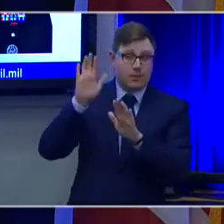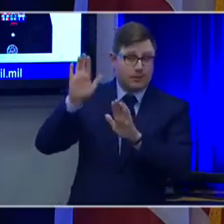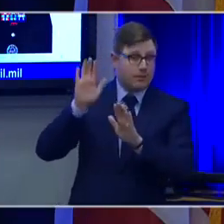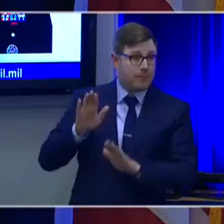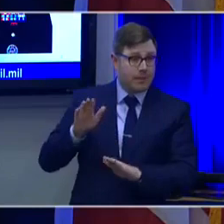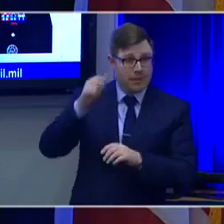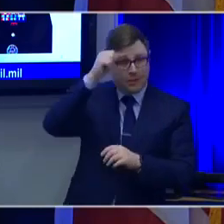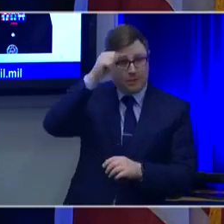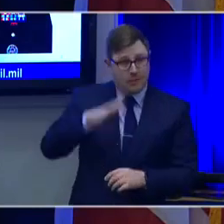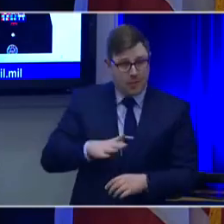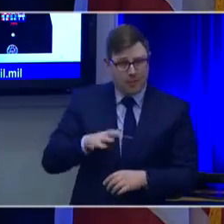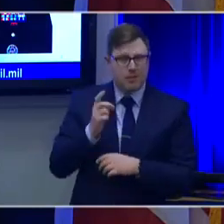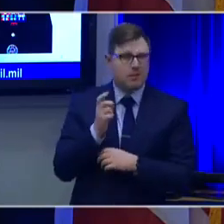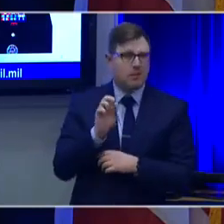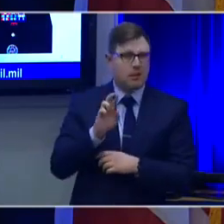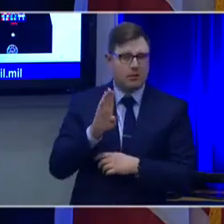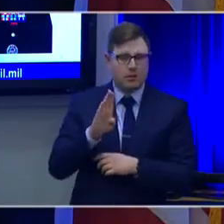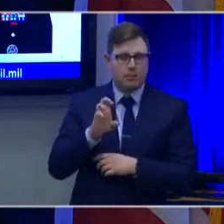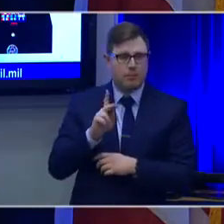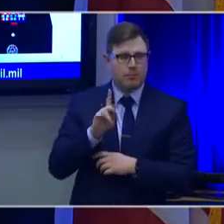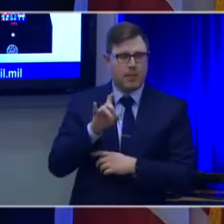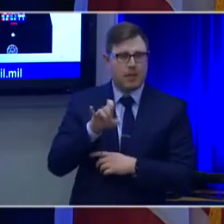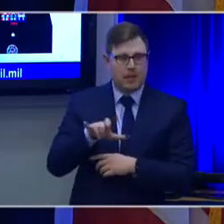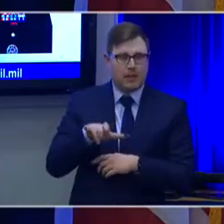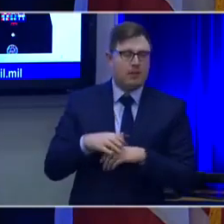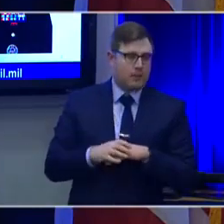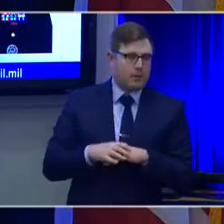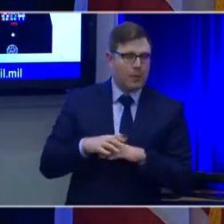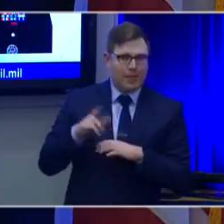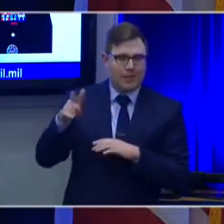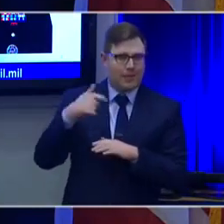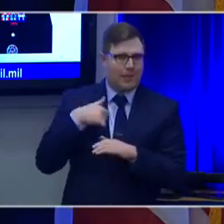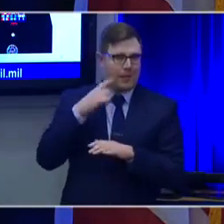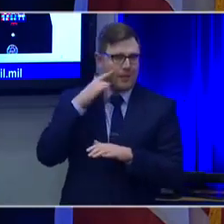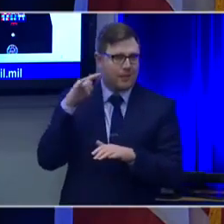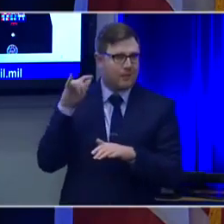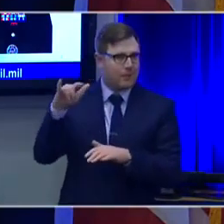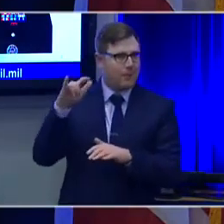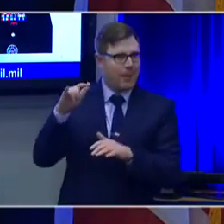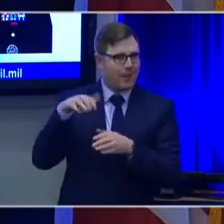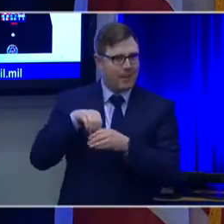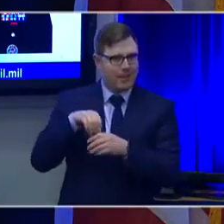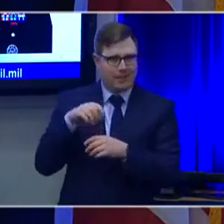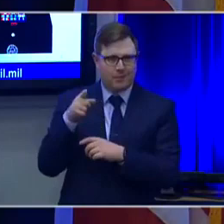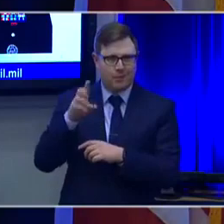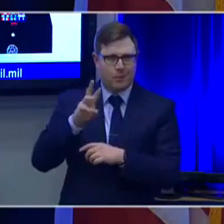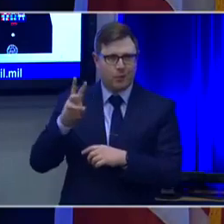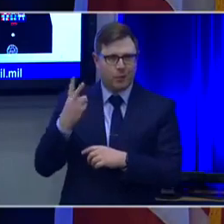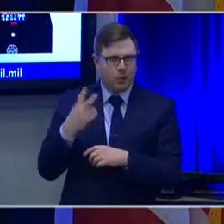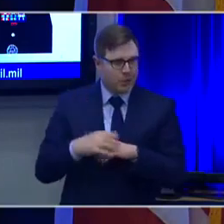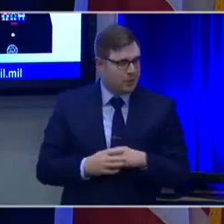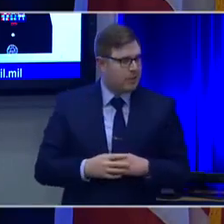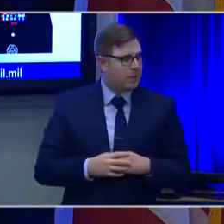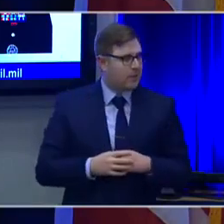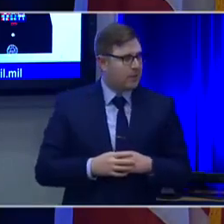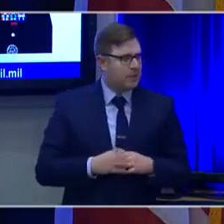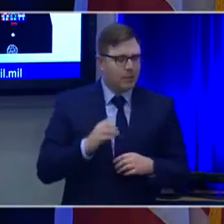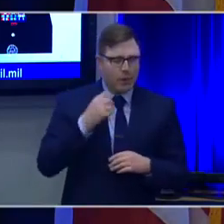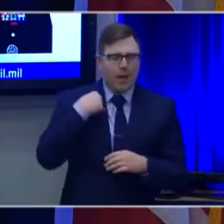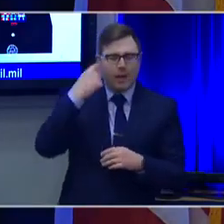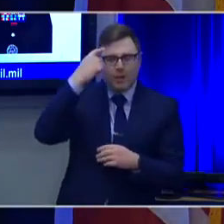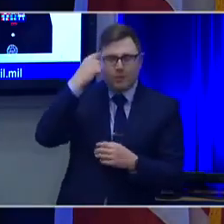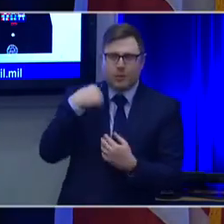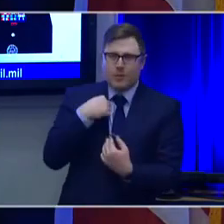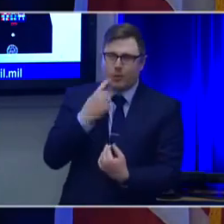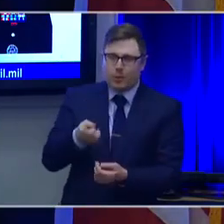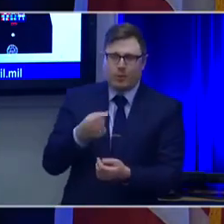Dr. Buckley. And so one day I made the mistake of telling Dr. Buckley, after graduation, I think I'm going to go to law school. I really,